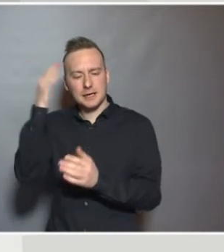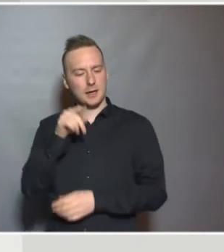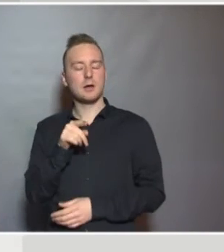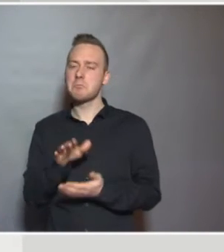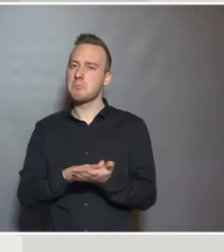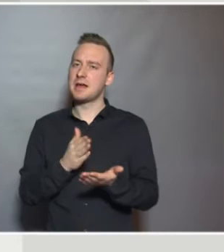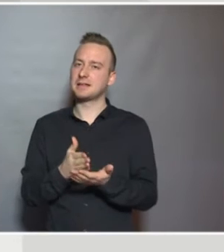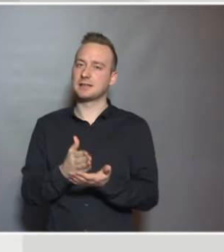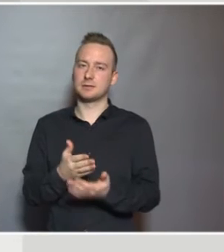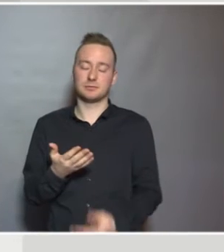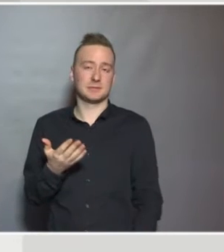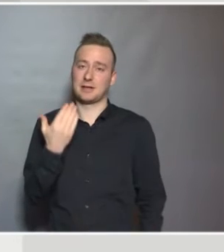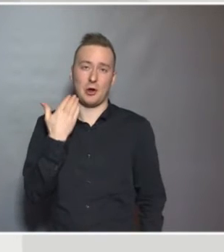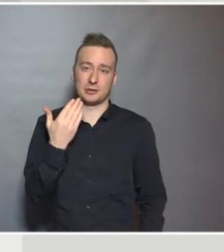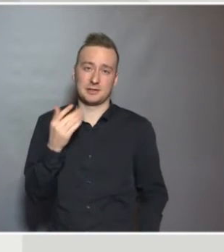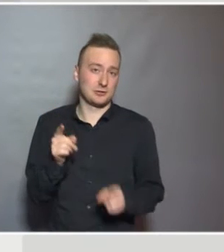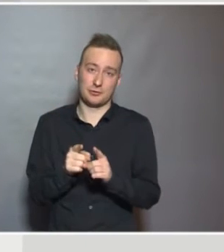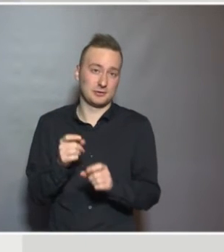maybe that's not always the case.